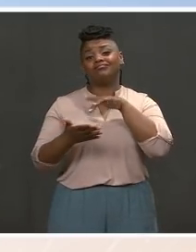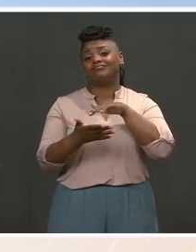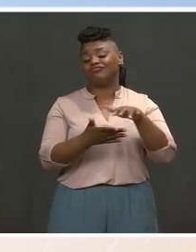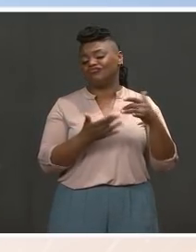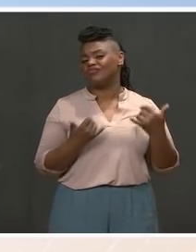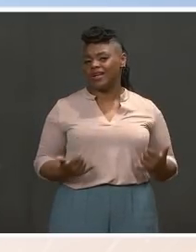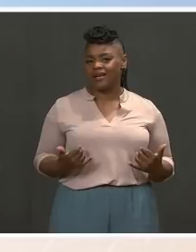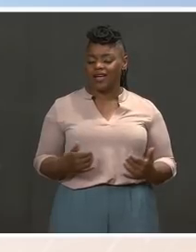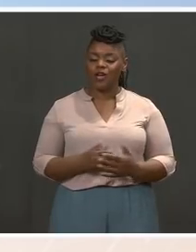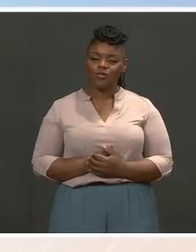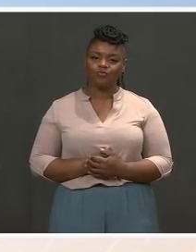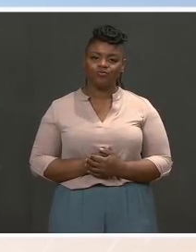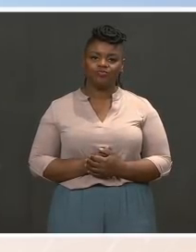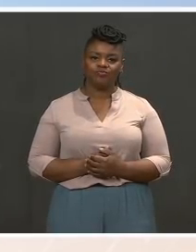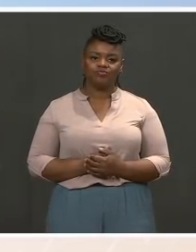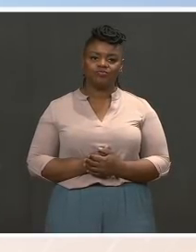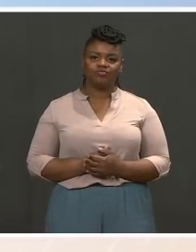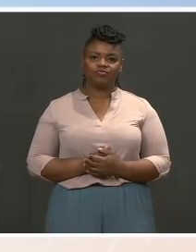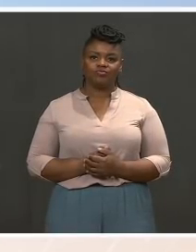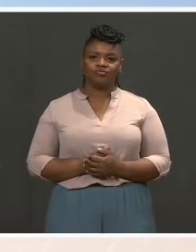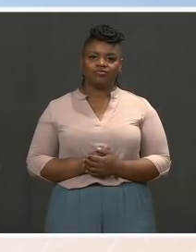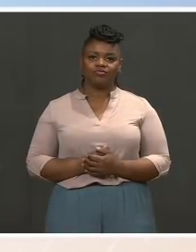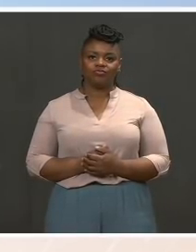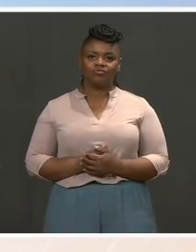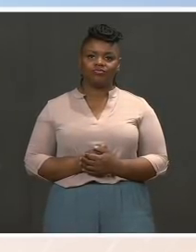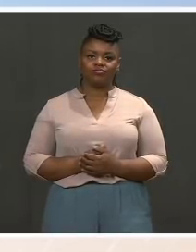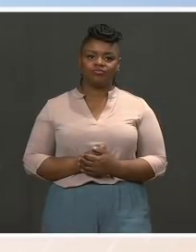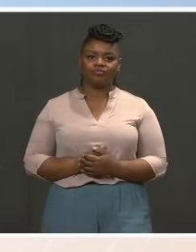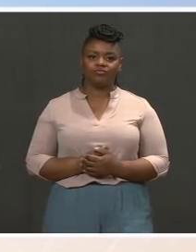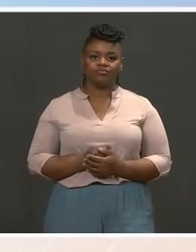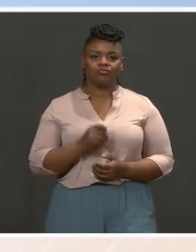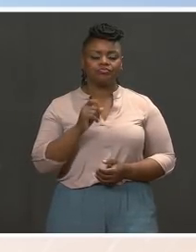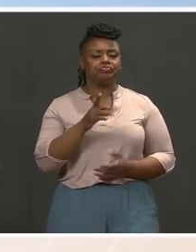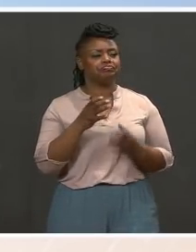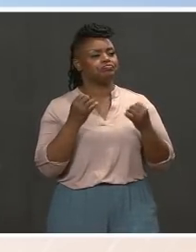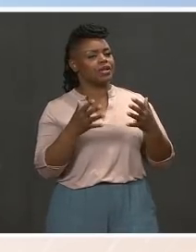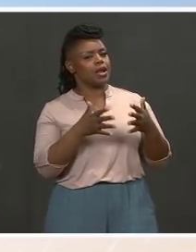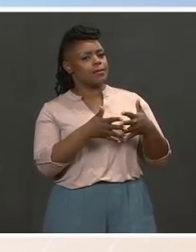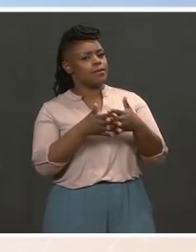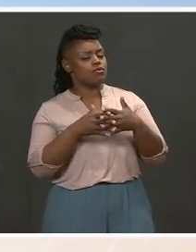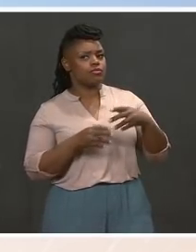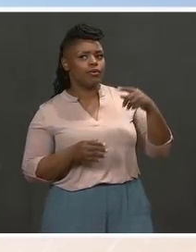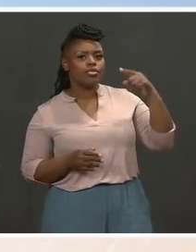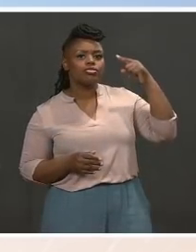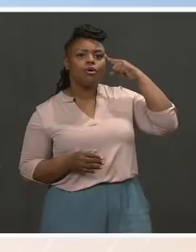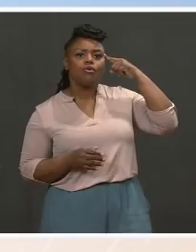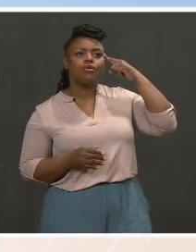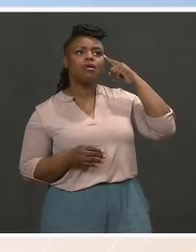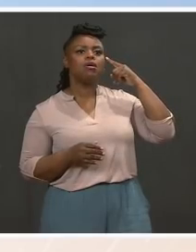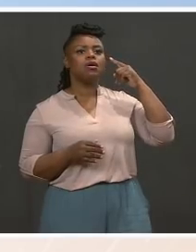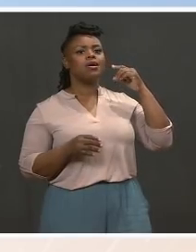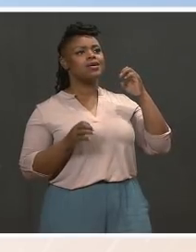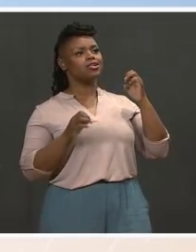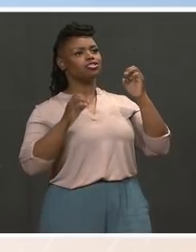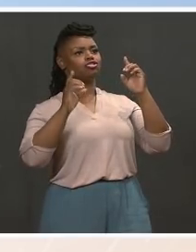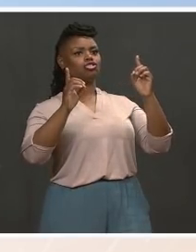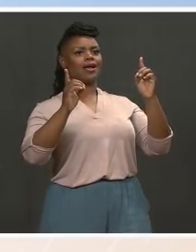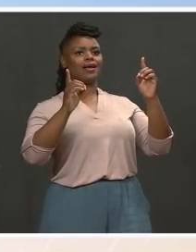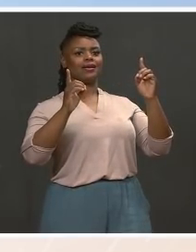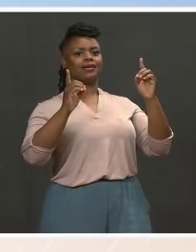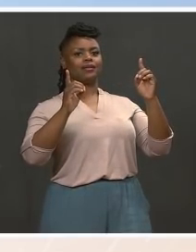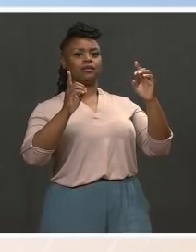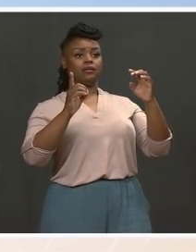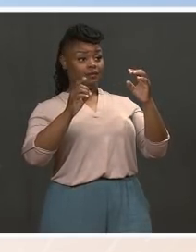for doing this. Josh Boak with AP. Lots of Americans thought educational attainment would close the gender wage gap and